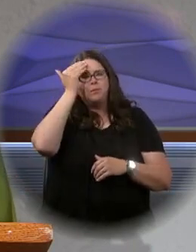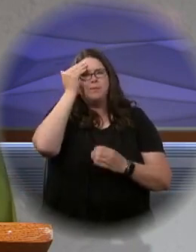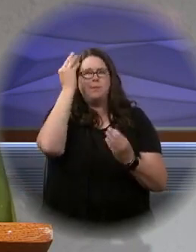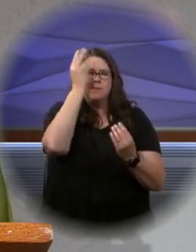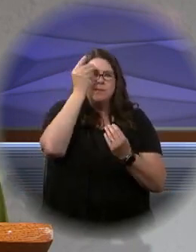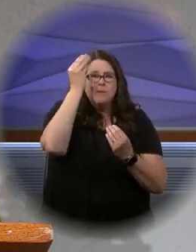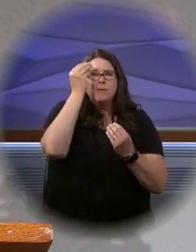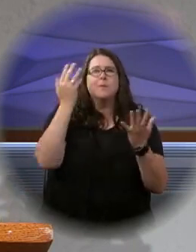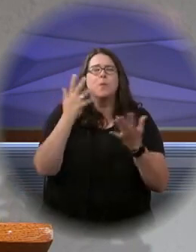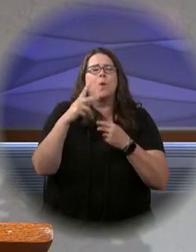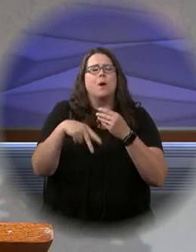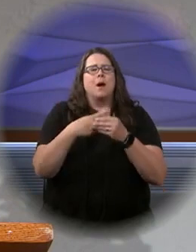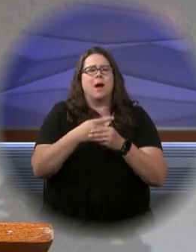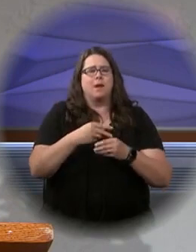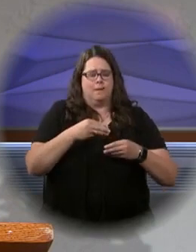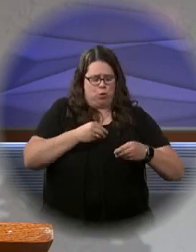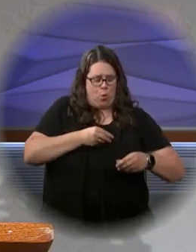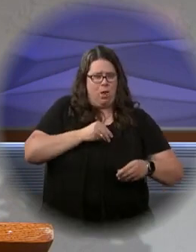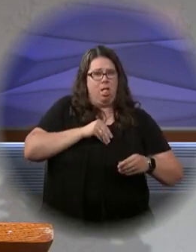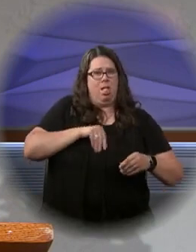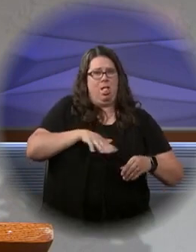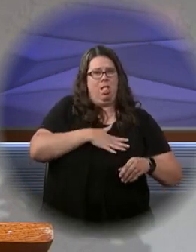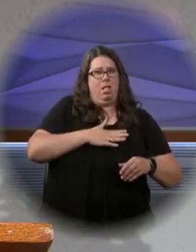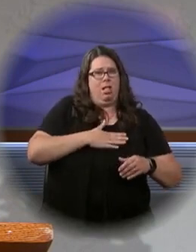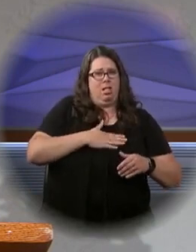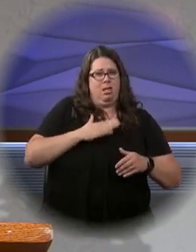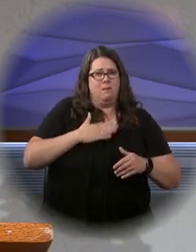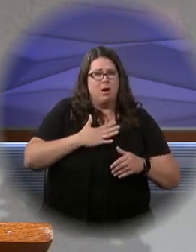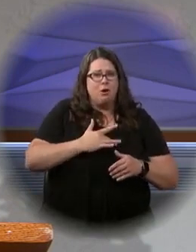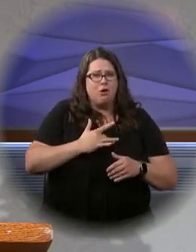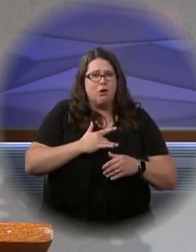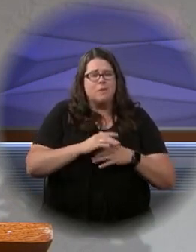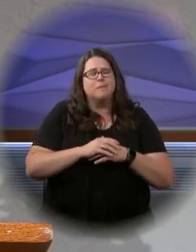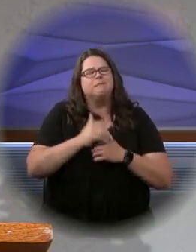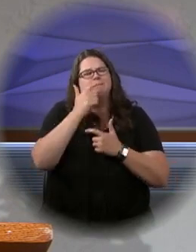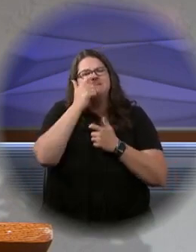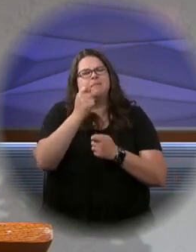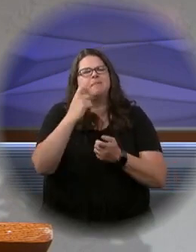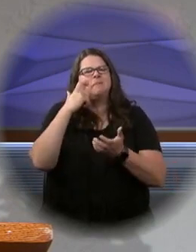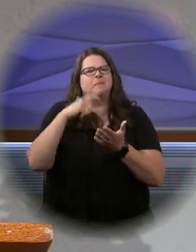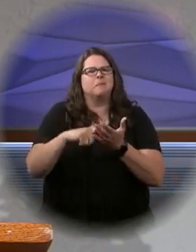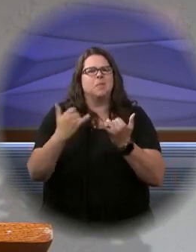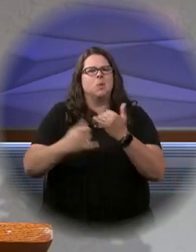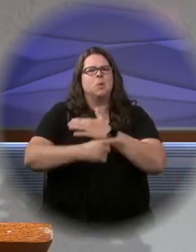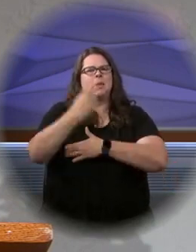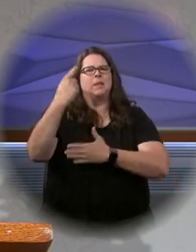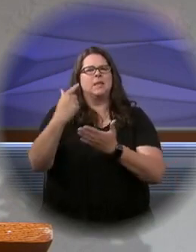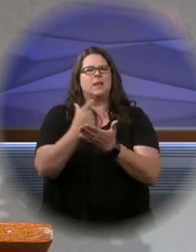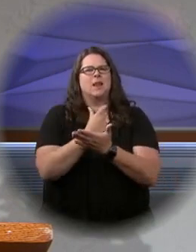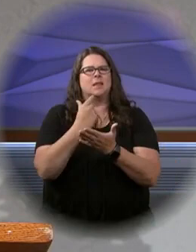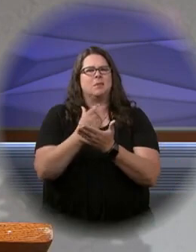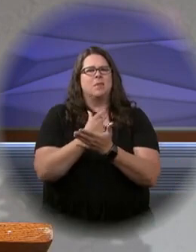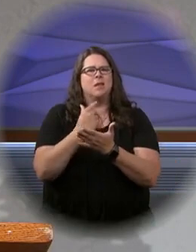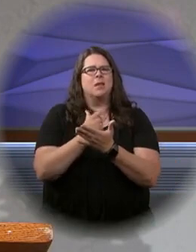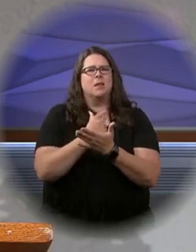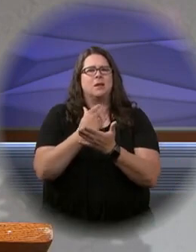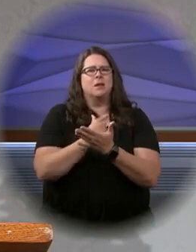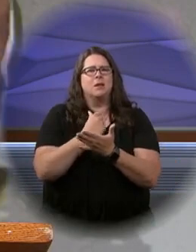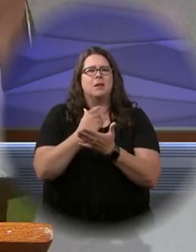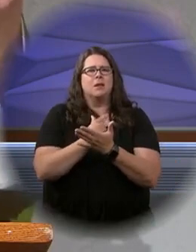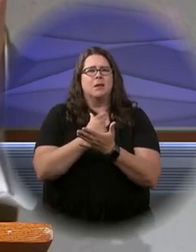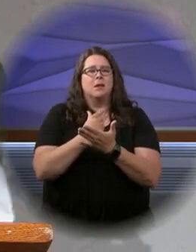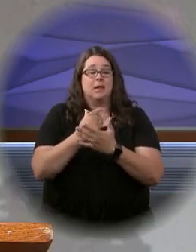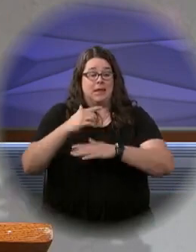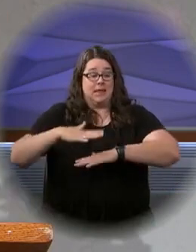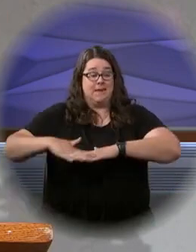think about what kind of soil are we? And interesting that we notice in the gospel that that that